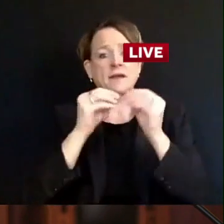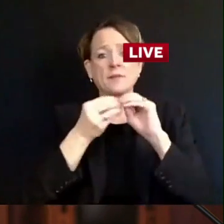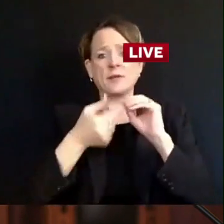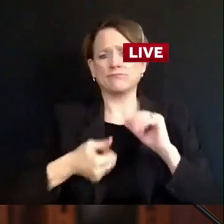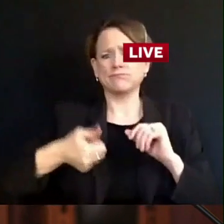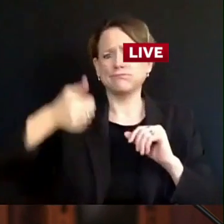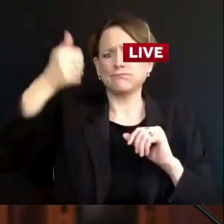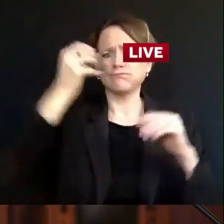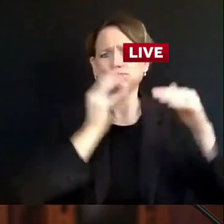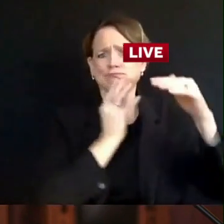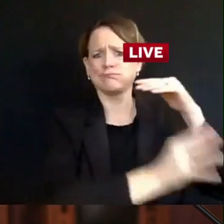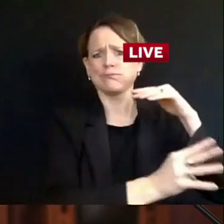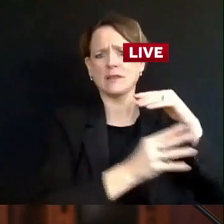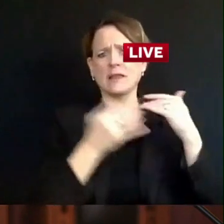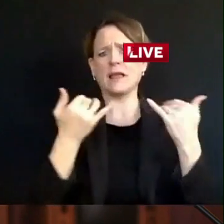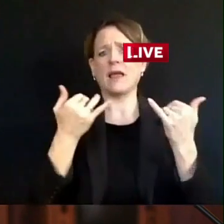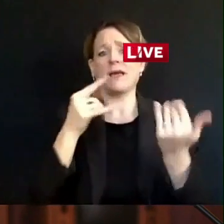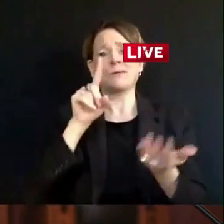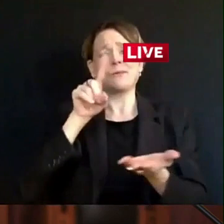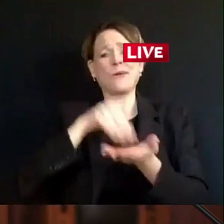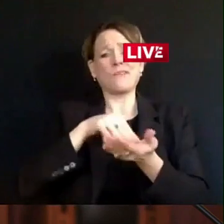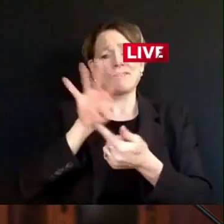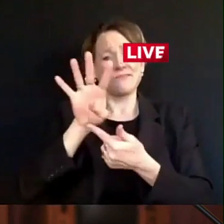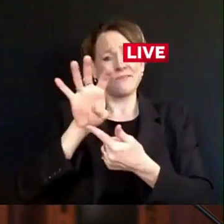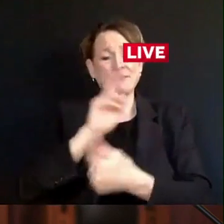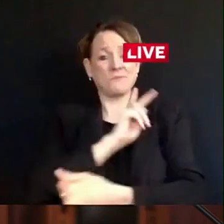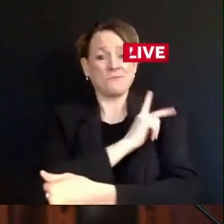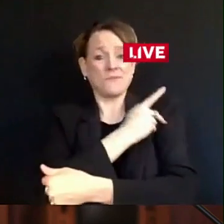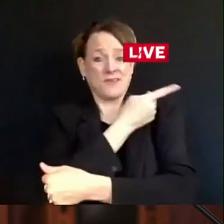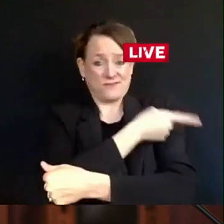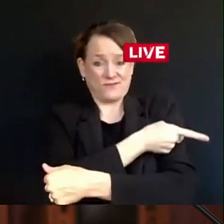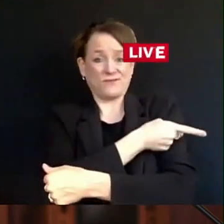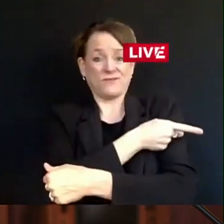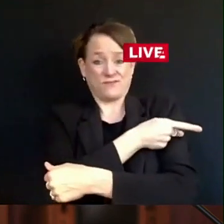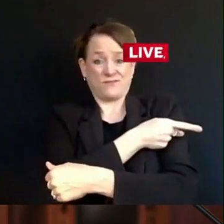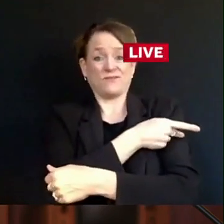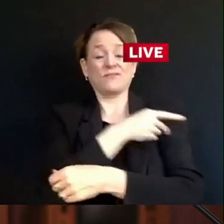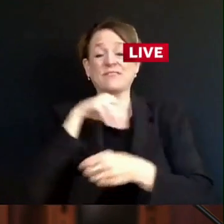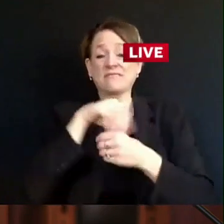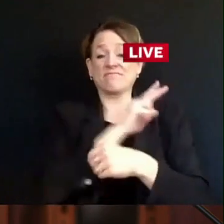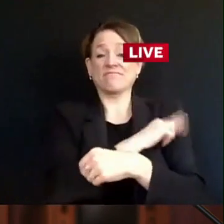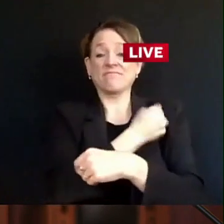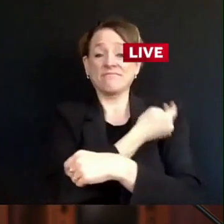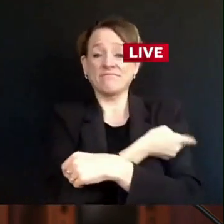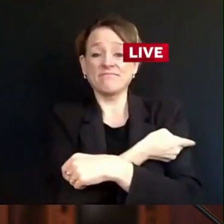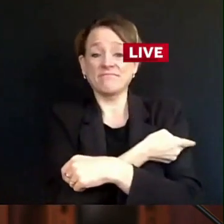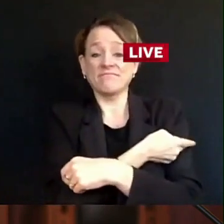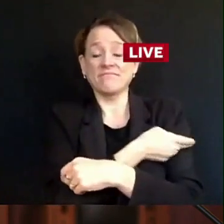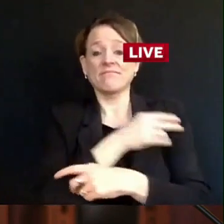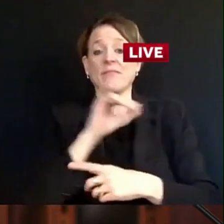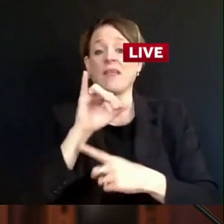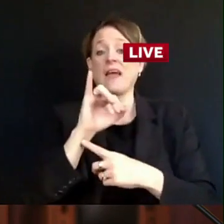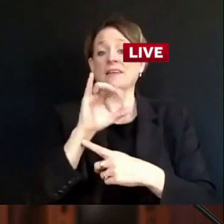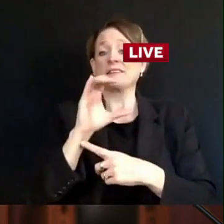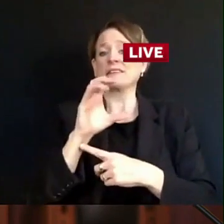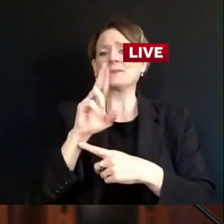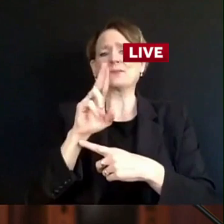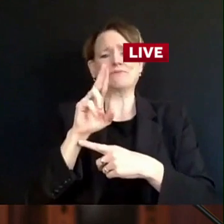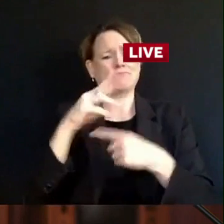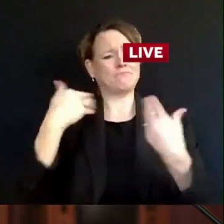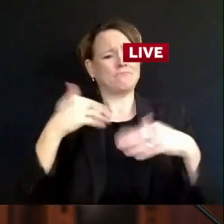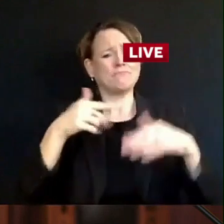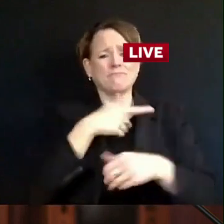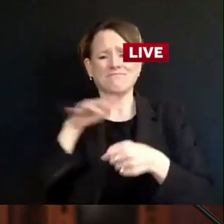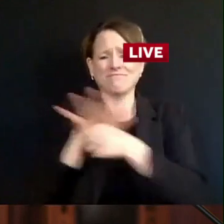Our ICU beds continue to fill. And our alternate care facility continues to work with hospital partners and accept new